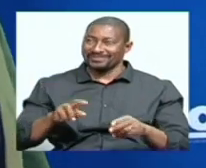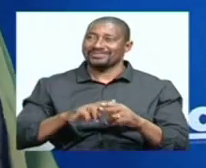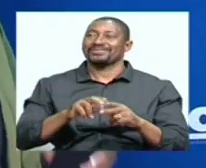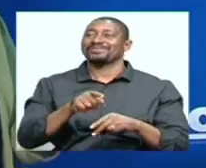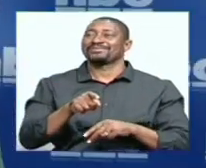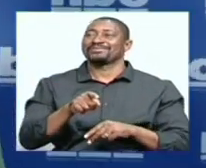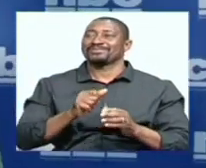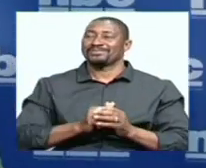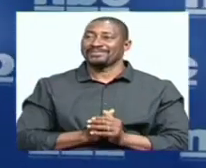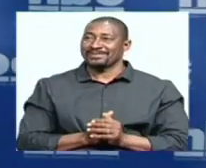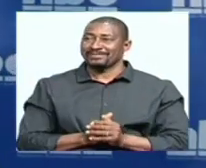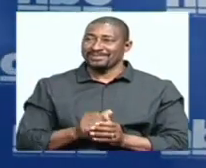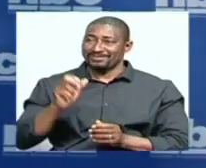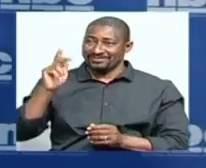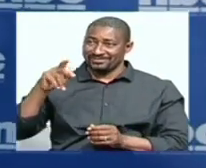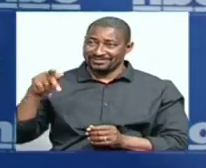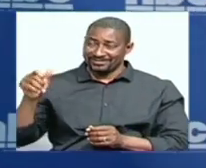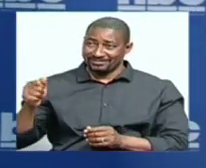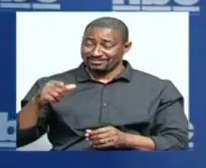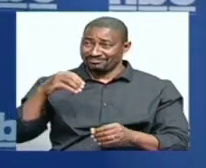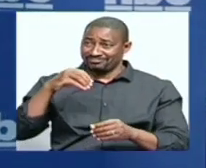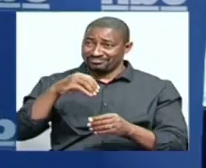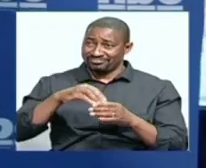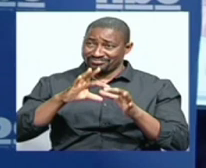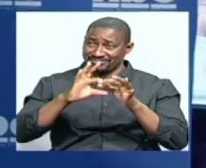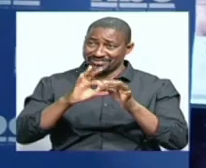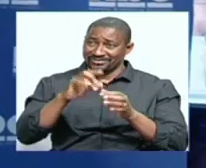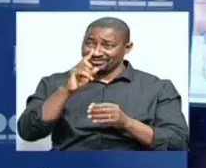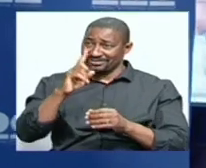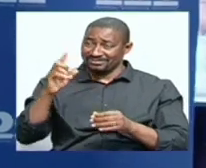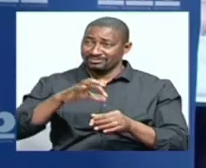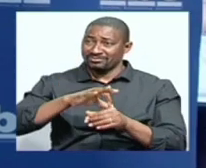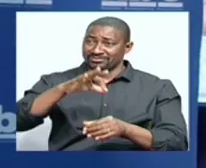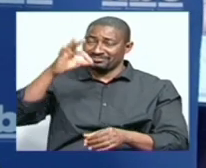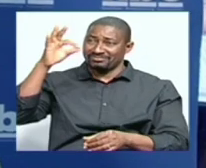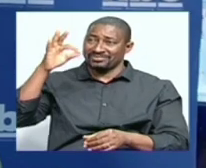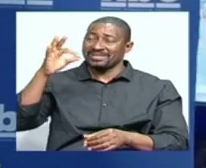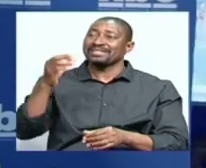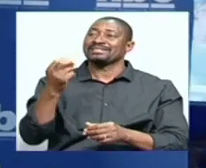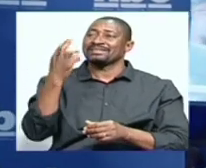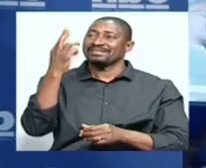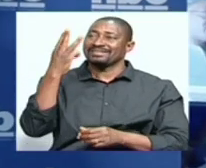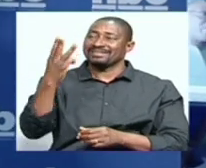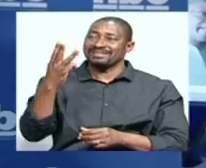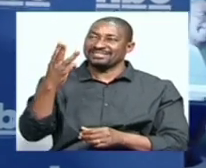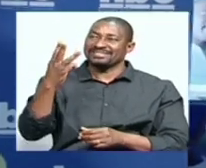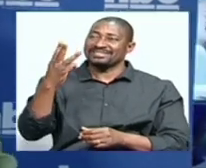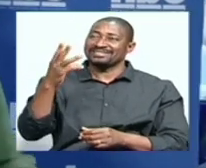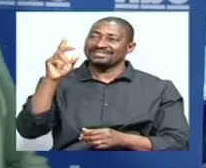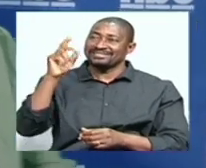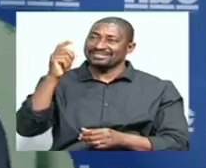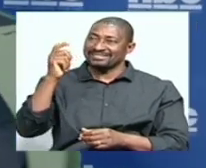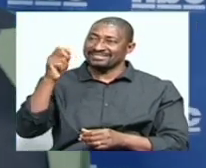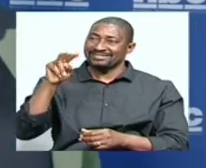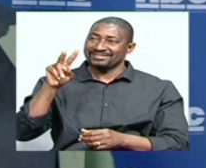to get instant connection to 11 radio stations as well as three television stations. From Indapandashia, we'll bring you a full